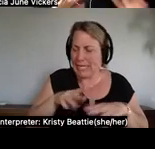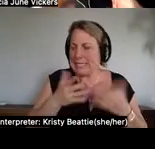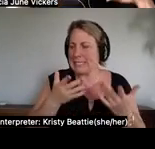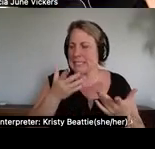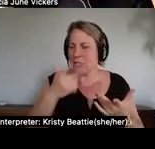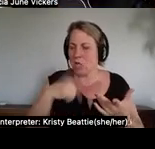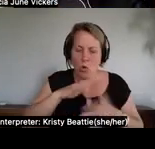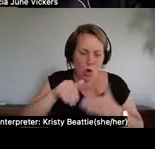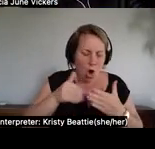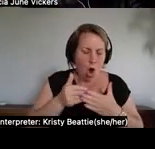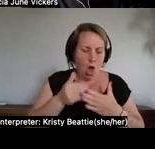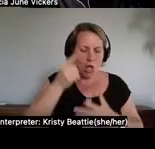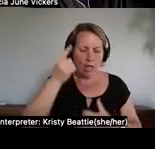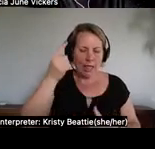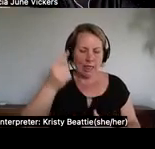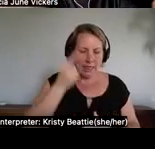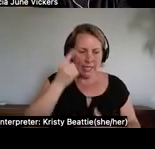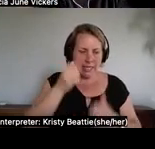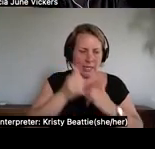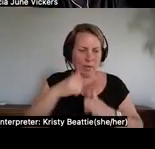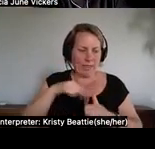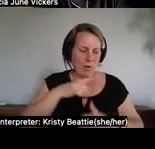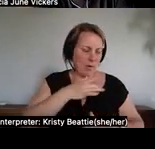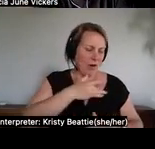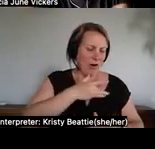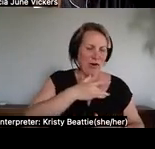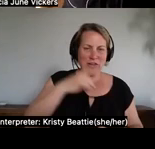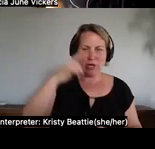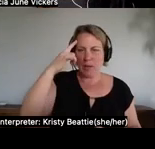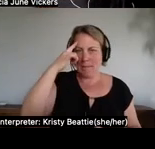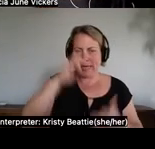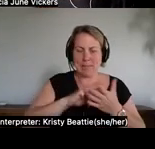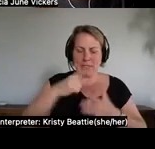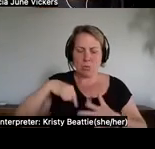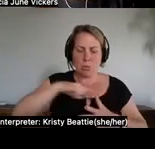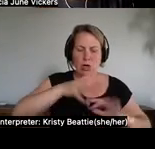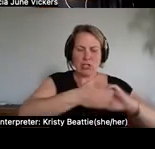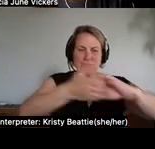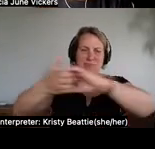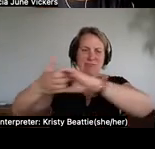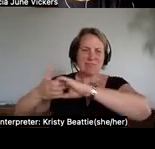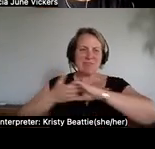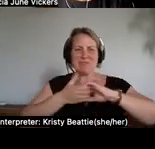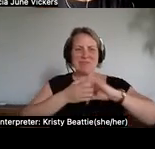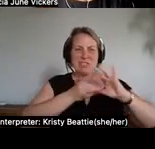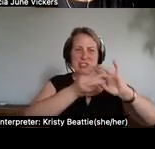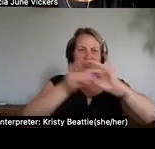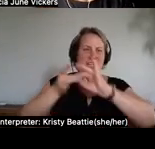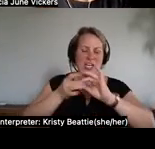our heart then we're all unified as one heart and one mind